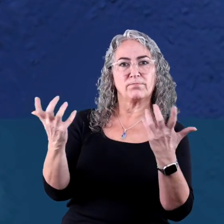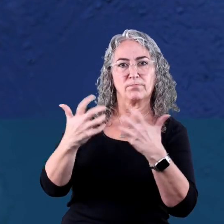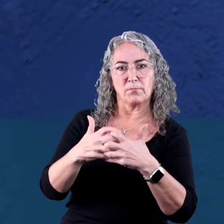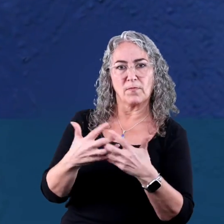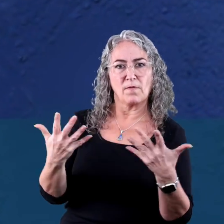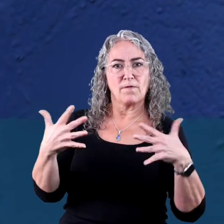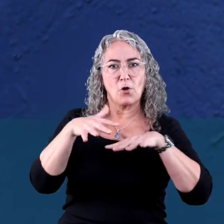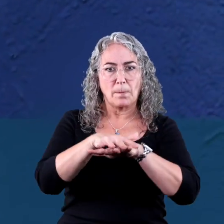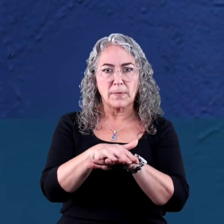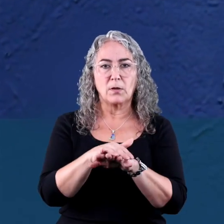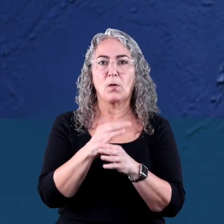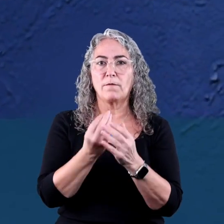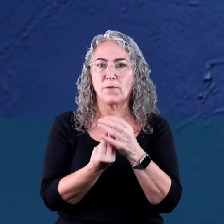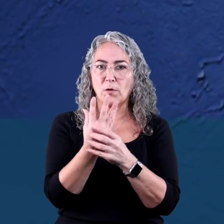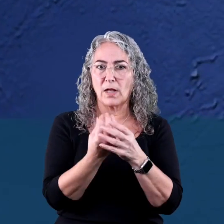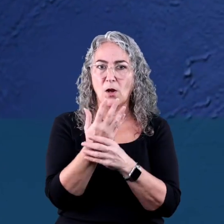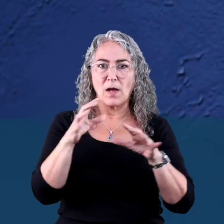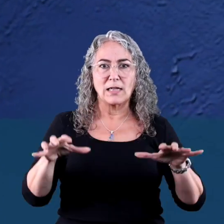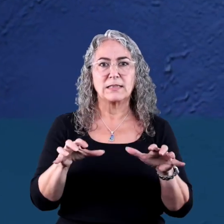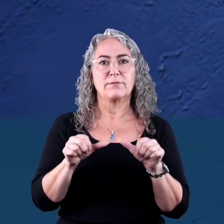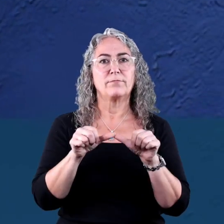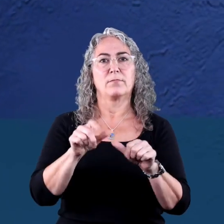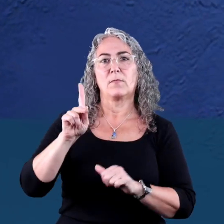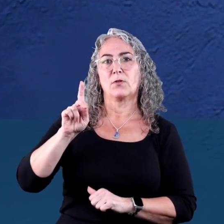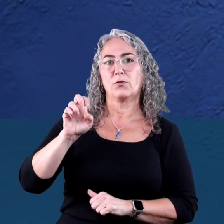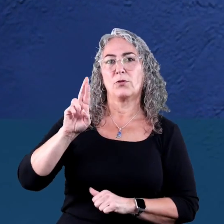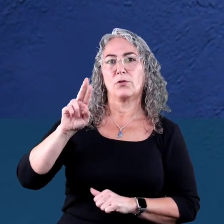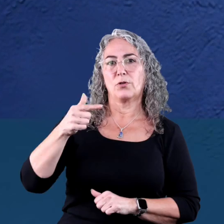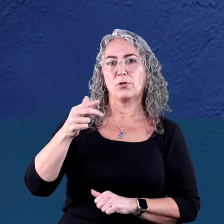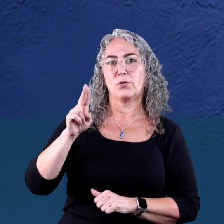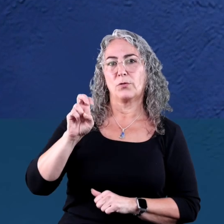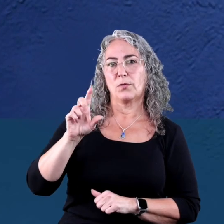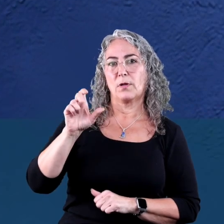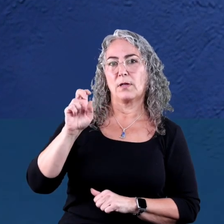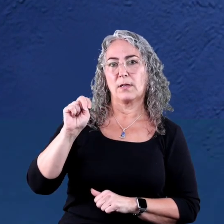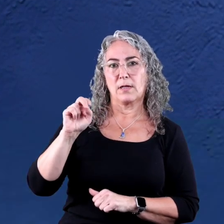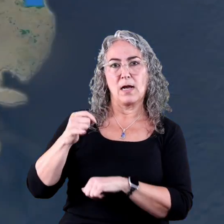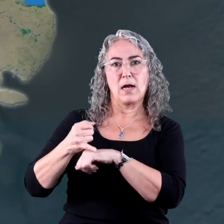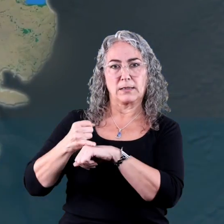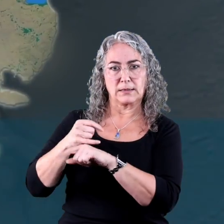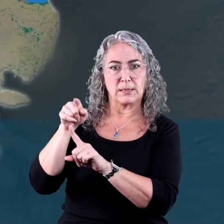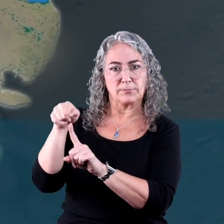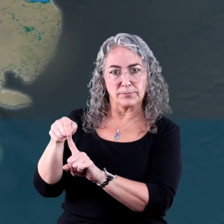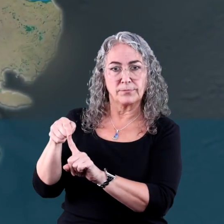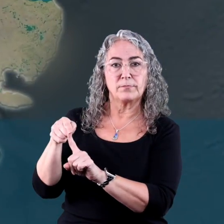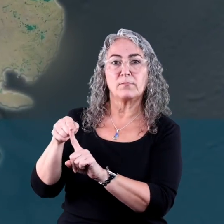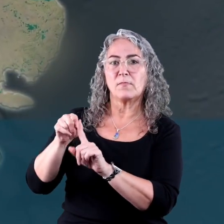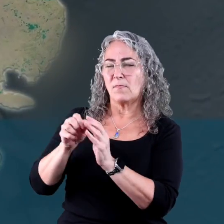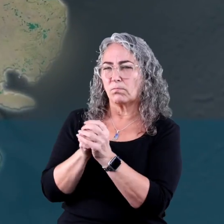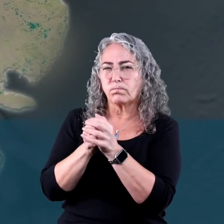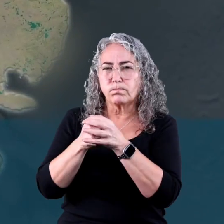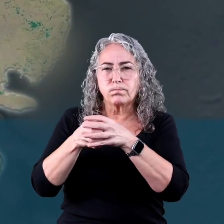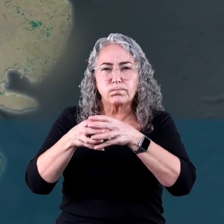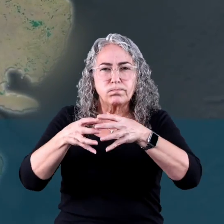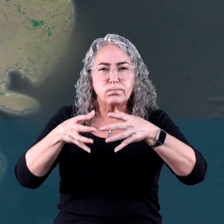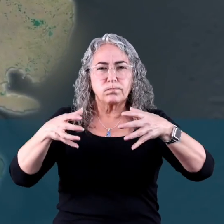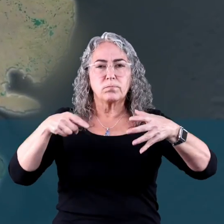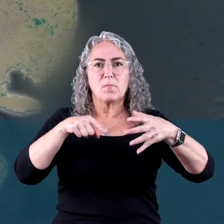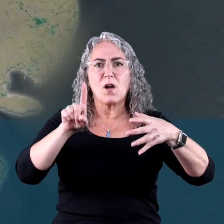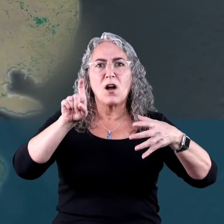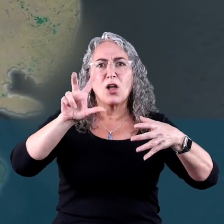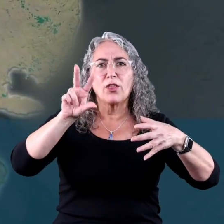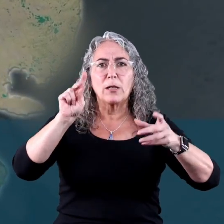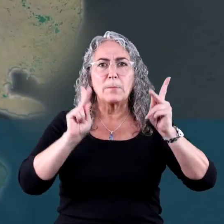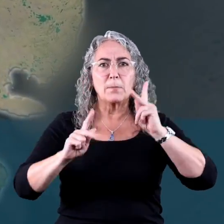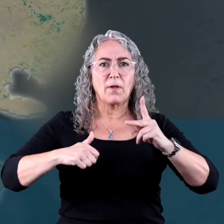continent formed by volcanic activity named the Kerguelen Plateau. A small portion of it has formed an island